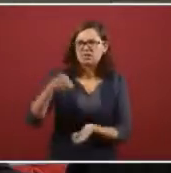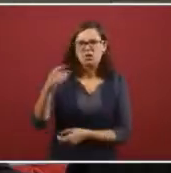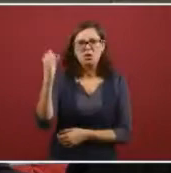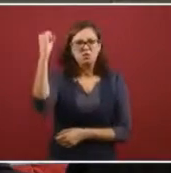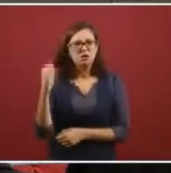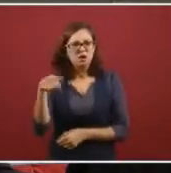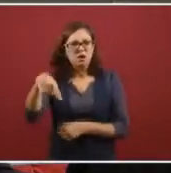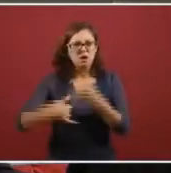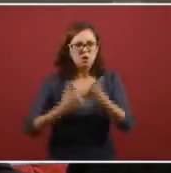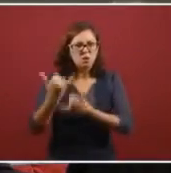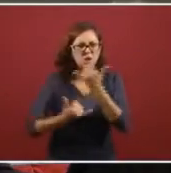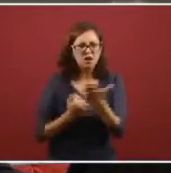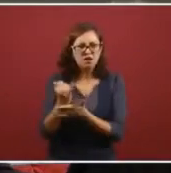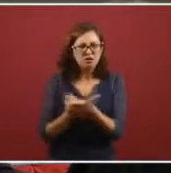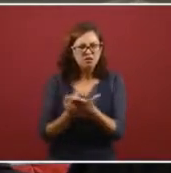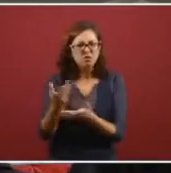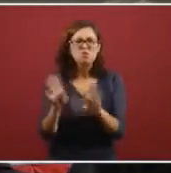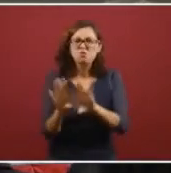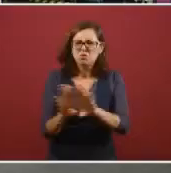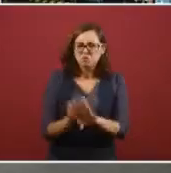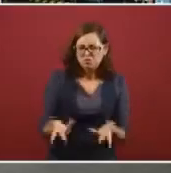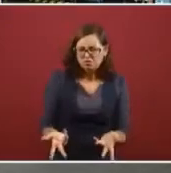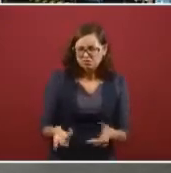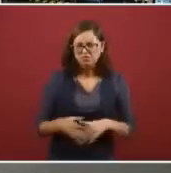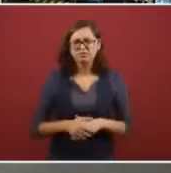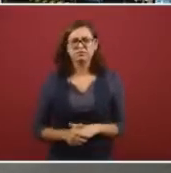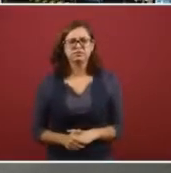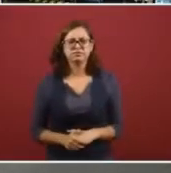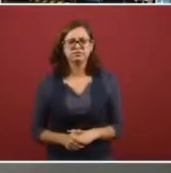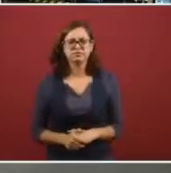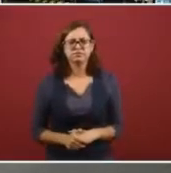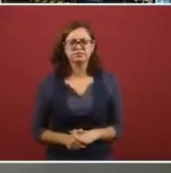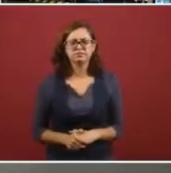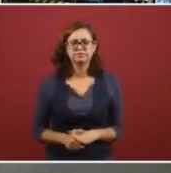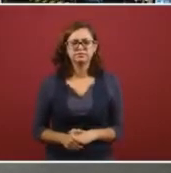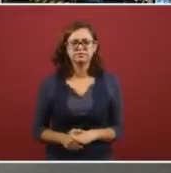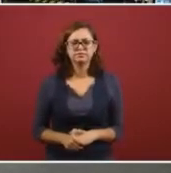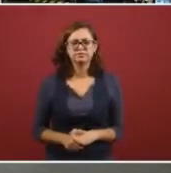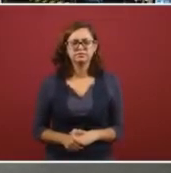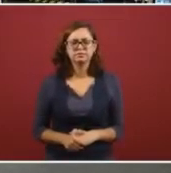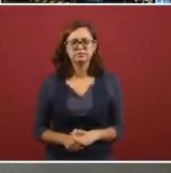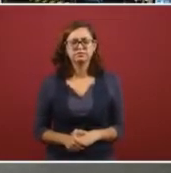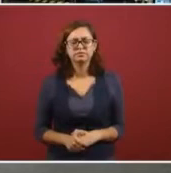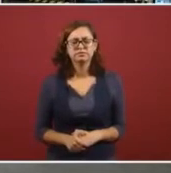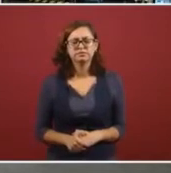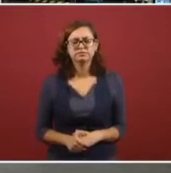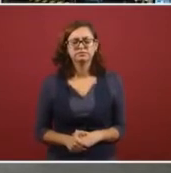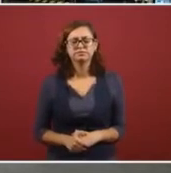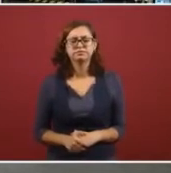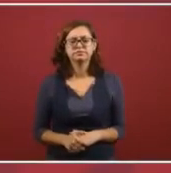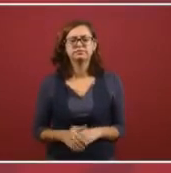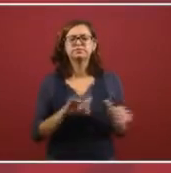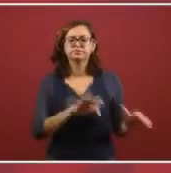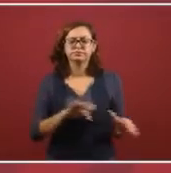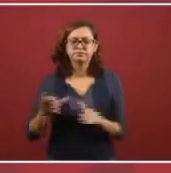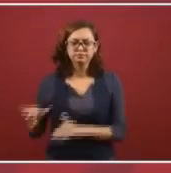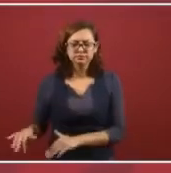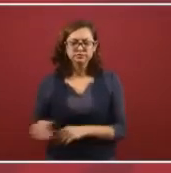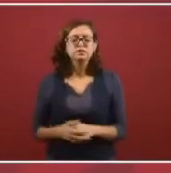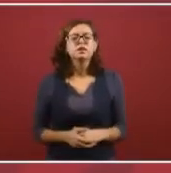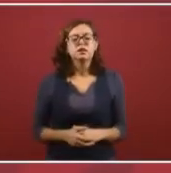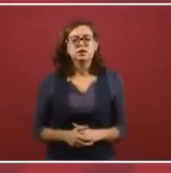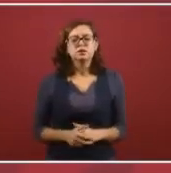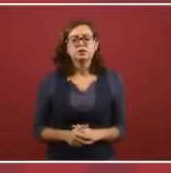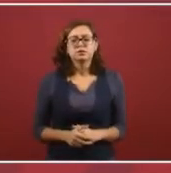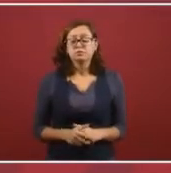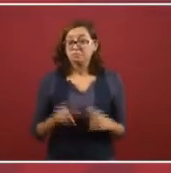the normal activity of, uh, casinos and, and gaming places? The first thing has to do with